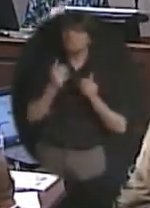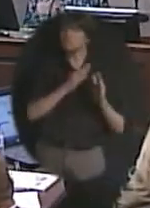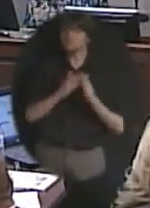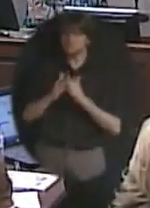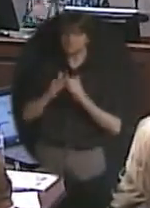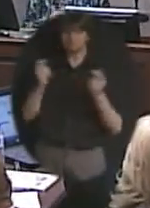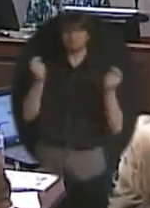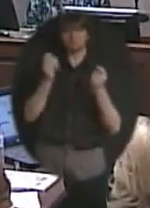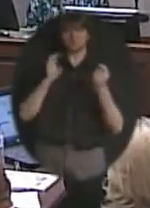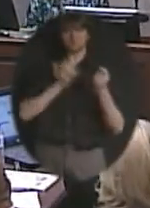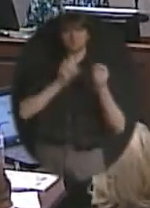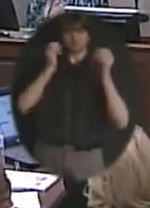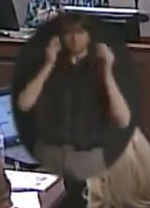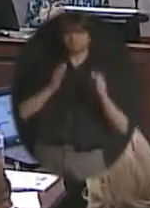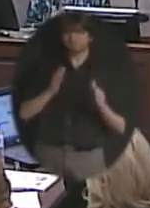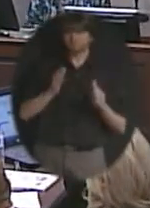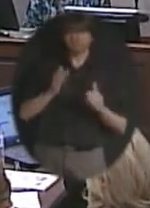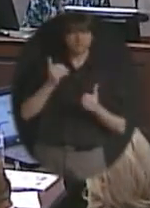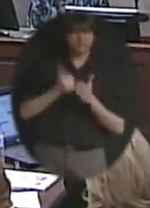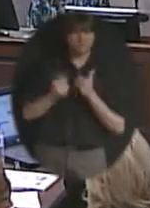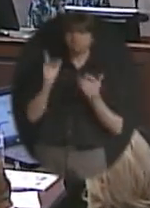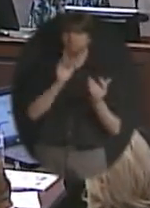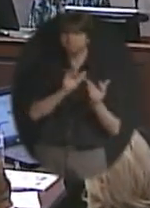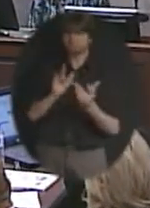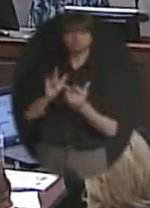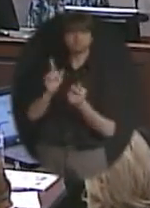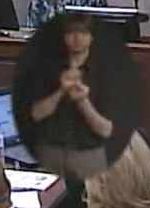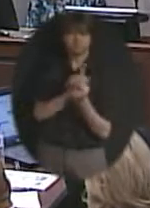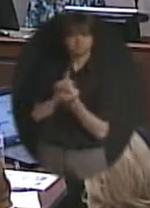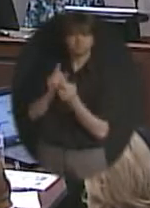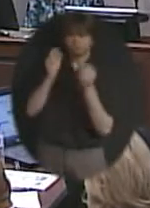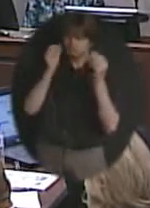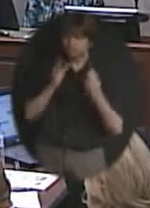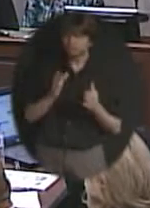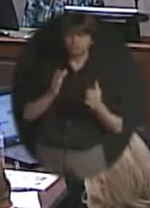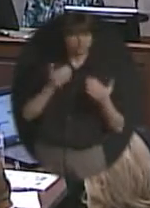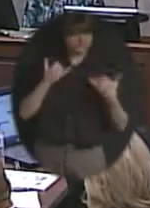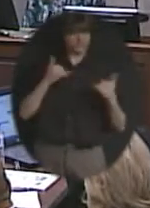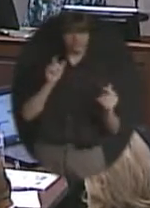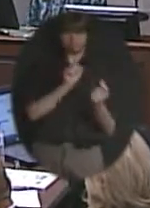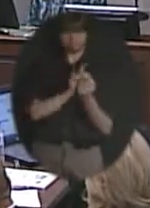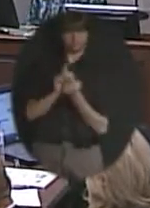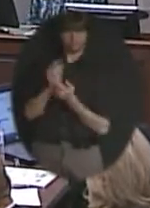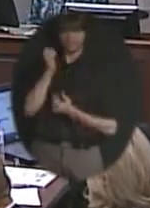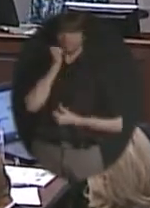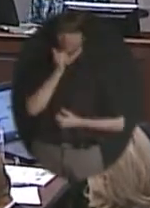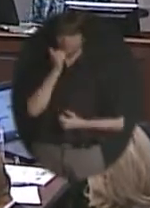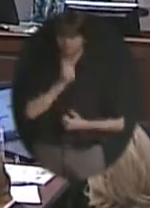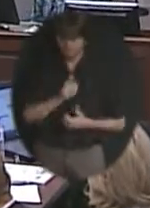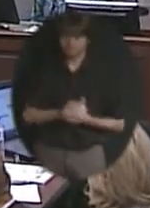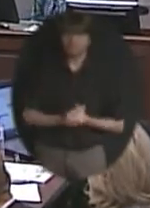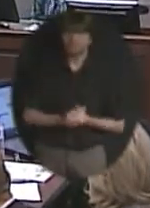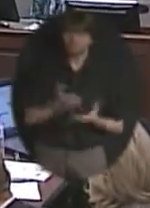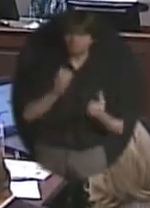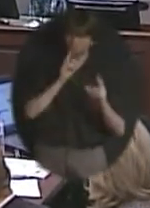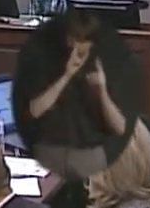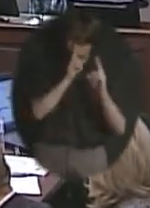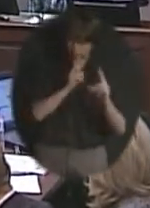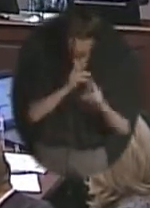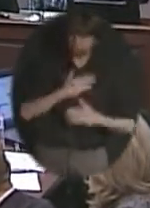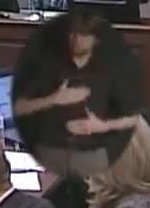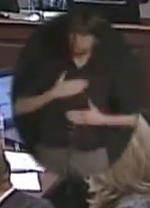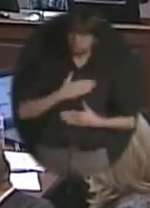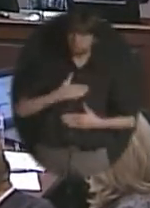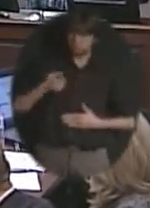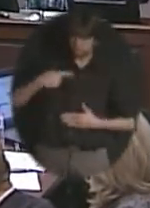teachers throughout our life, and many of us working here come into contact with them every day still. We want to make sure that we honor, appreciate, and recognize those